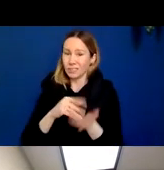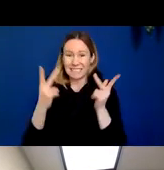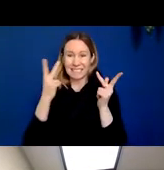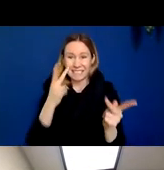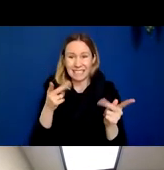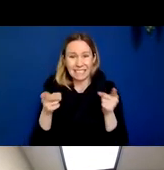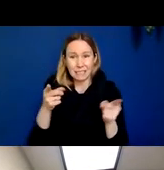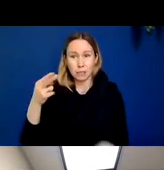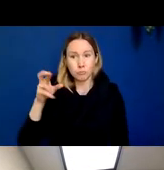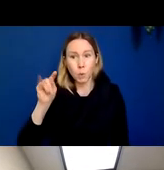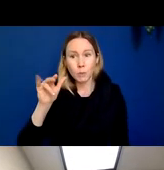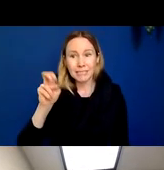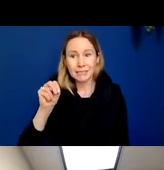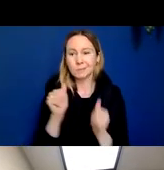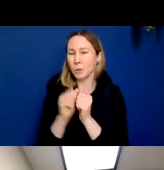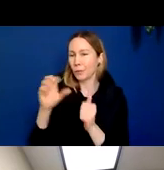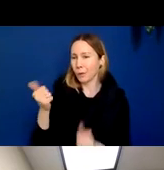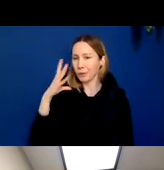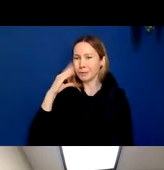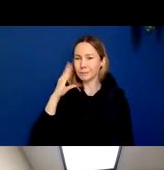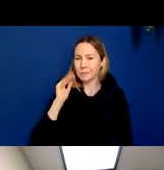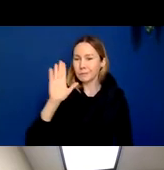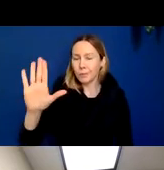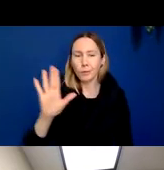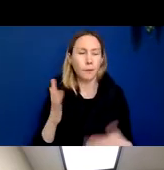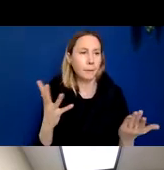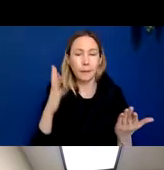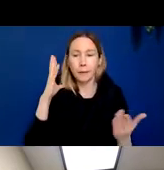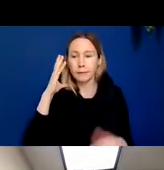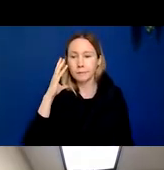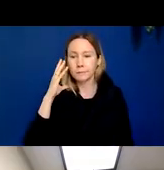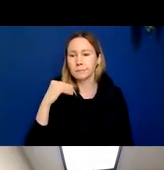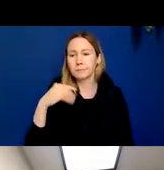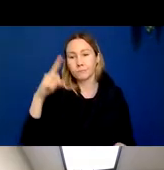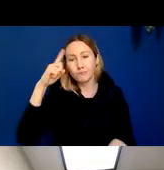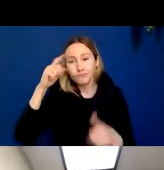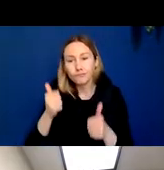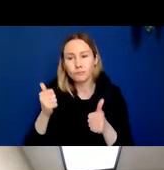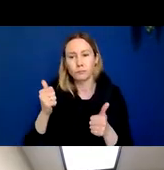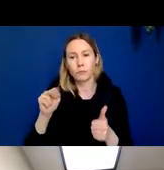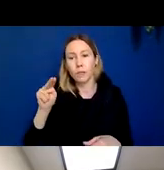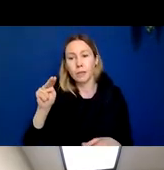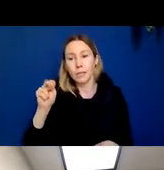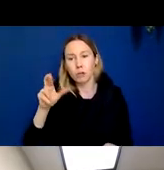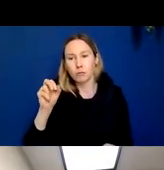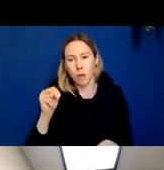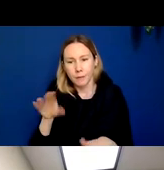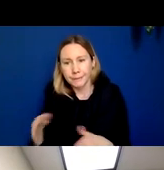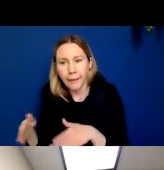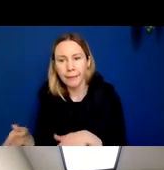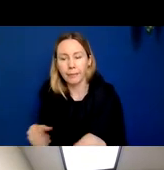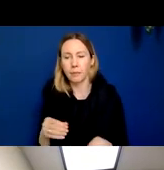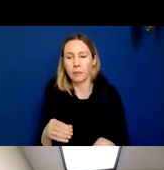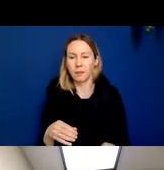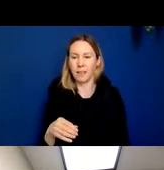with other histological changes, like inflammation and loss and death of neurons, the neuropathologists would say, know, this